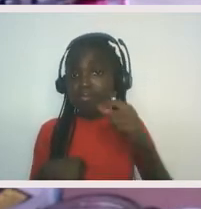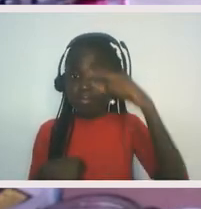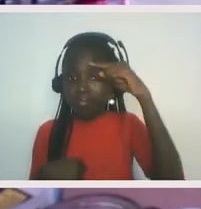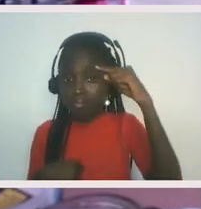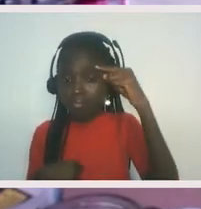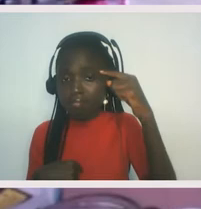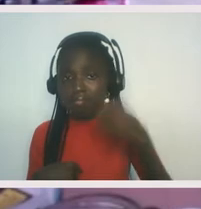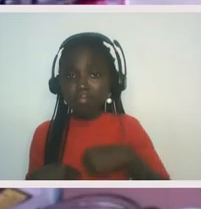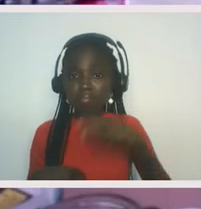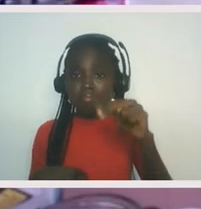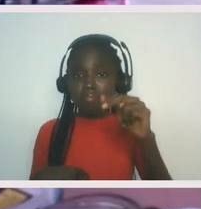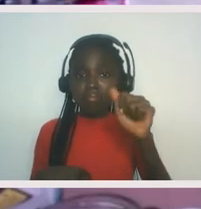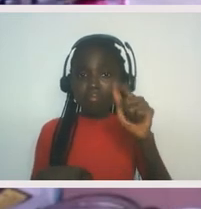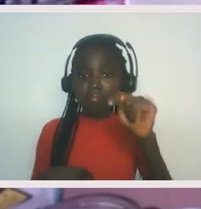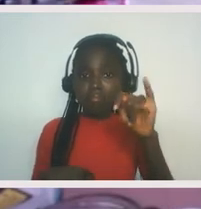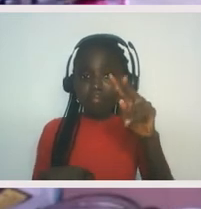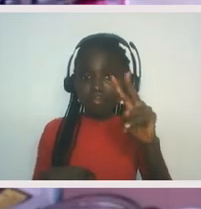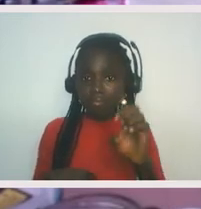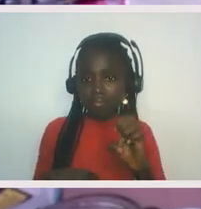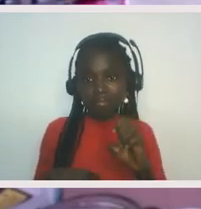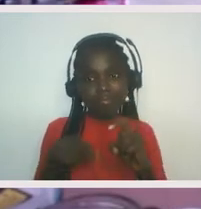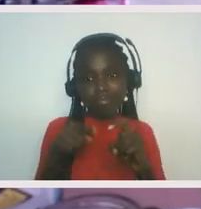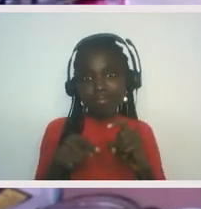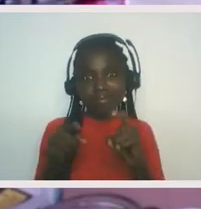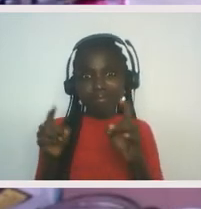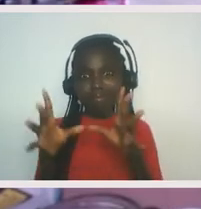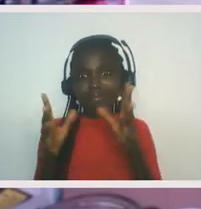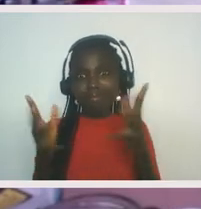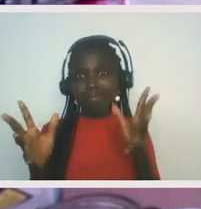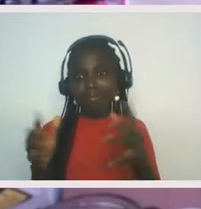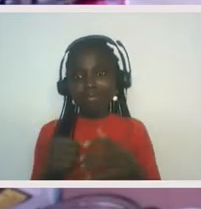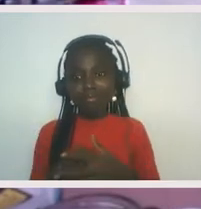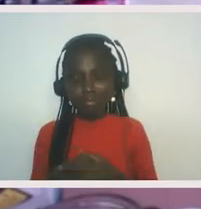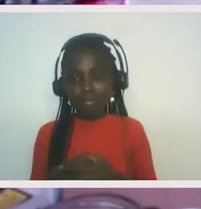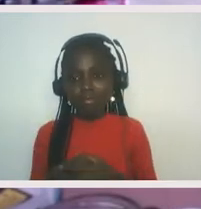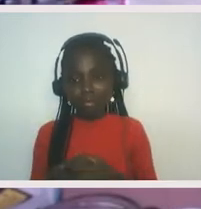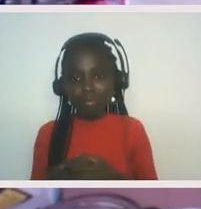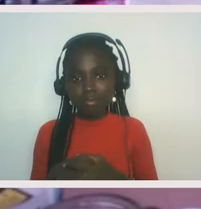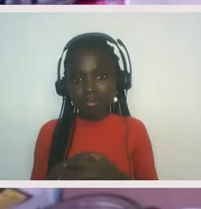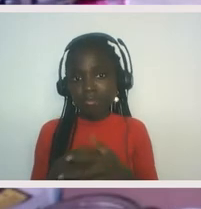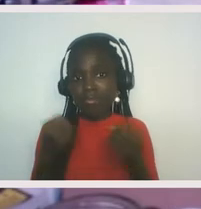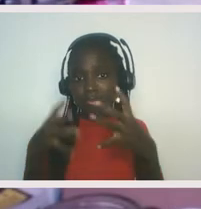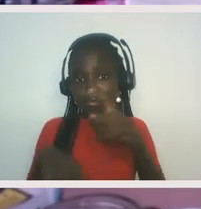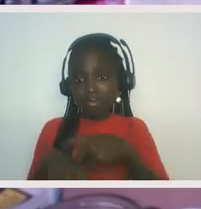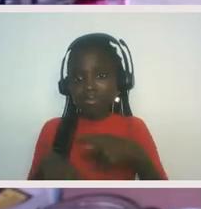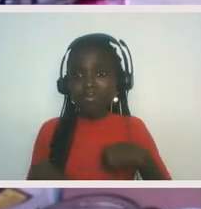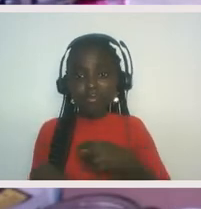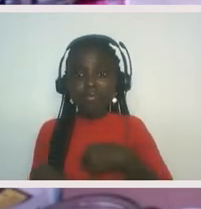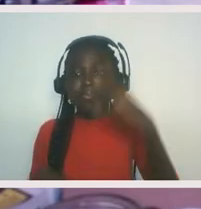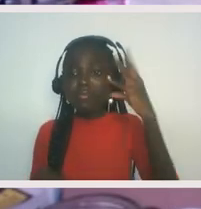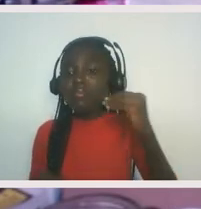um, is an awful thing. And, um, none of my experiences, uh,